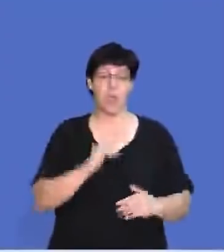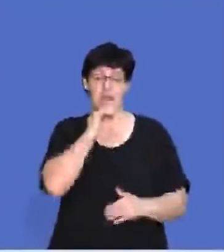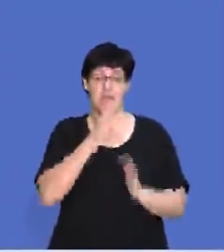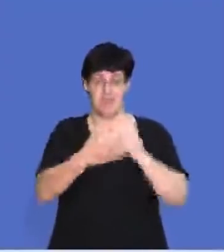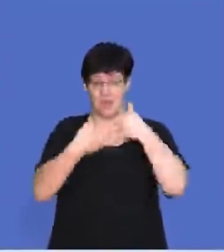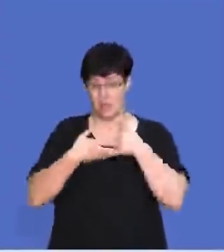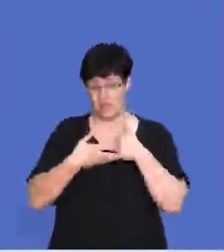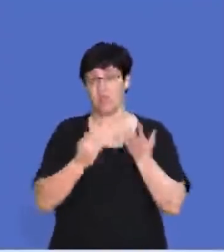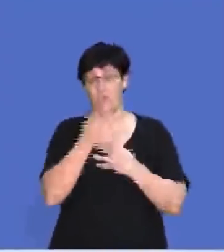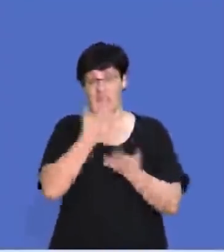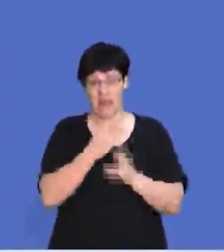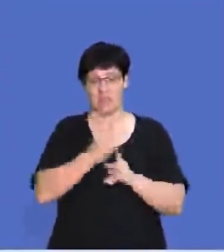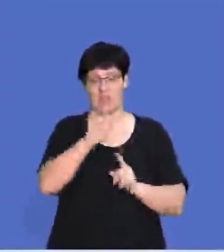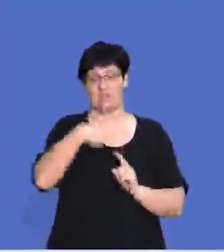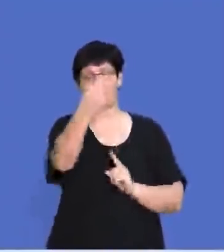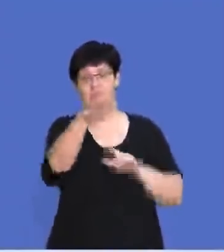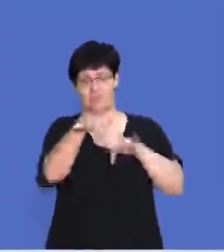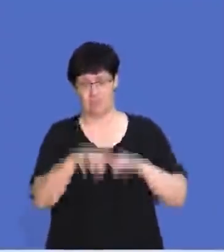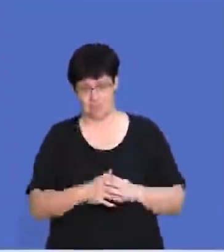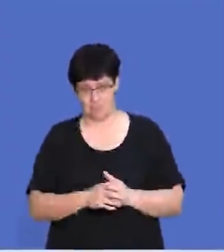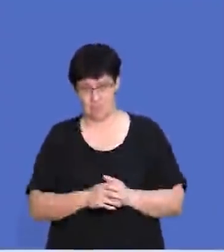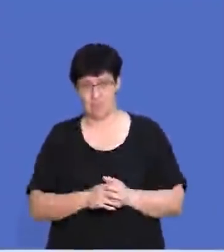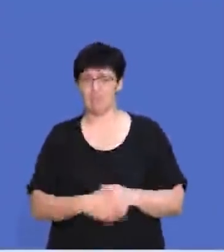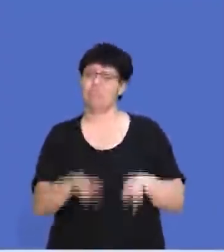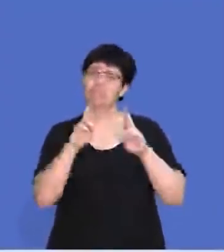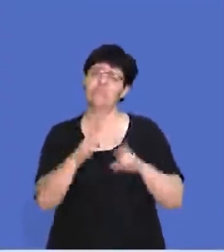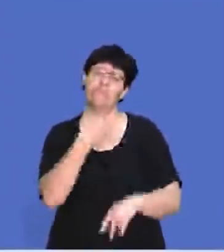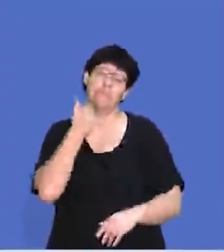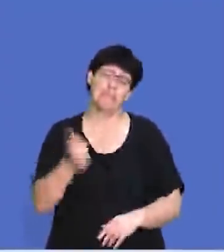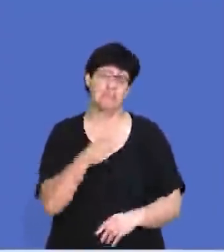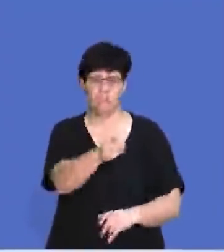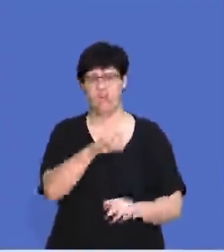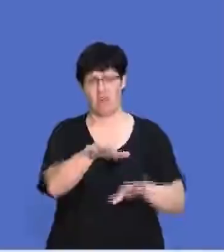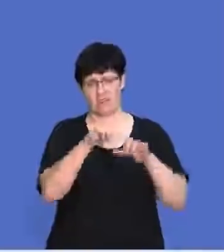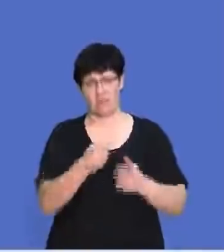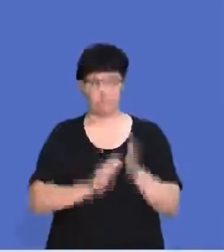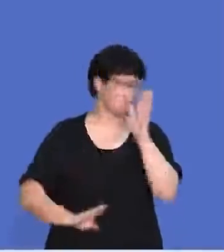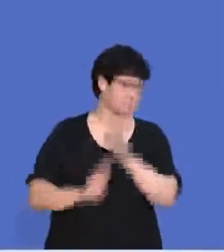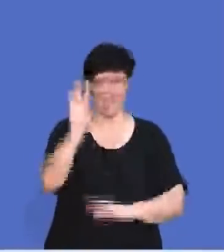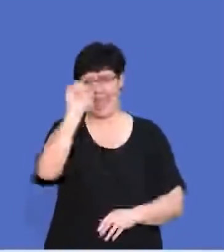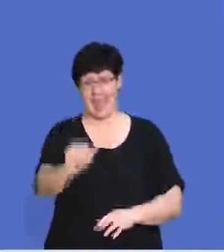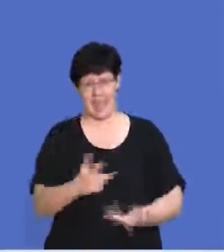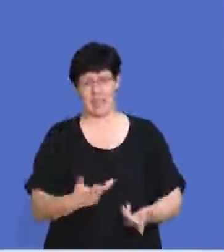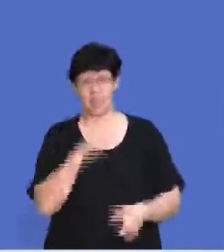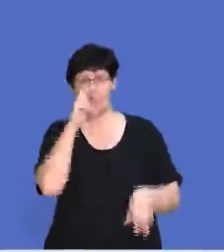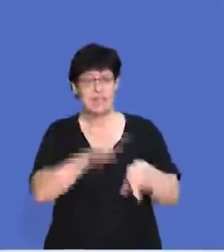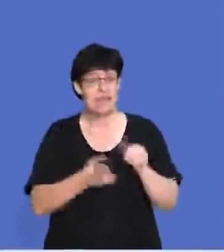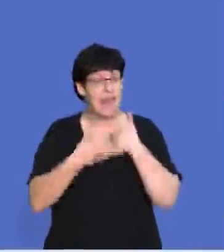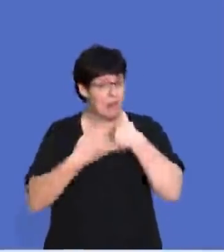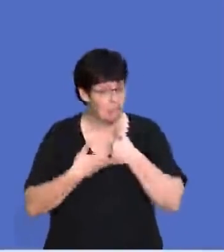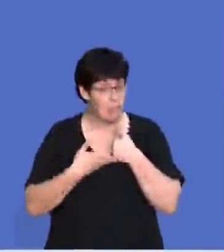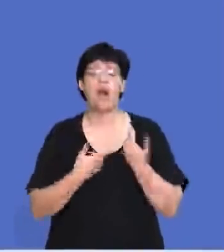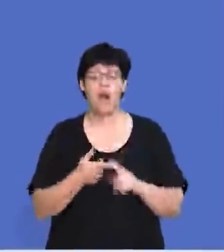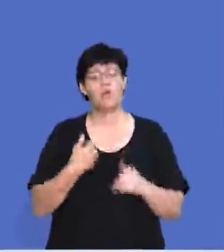and got enough help that you need in order to prepare for your exams. We're wishing you everything of the best. We hope you ace your exams.